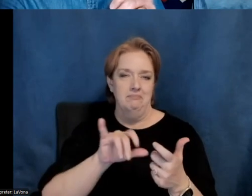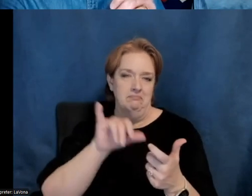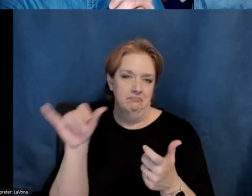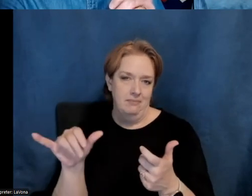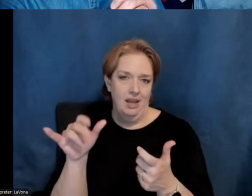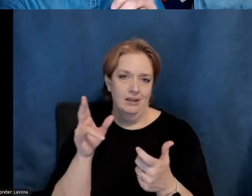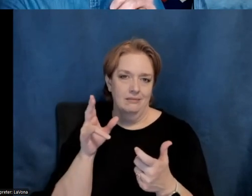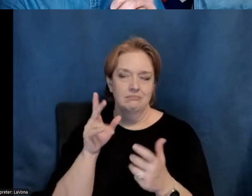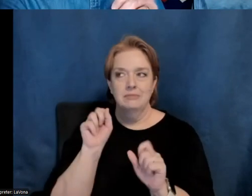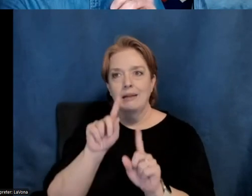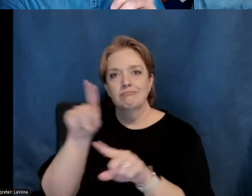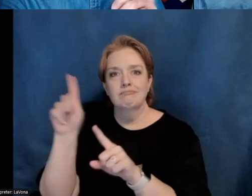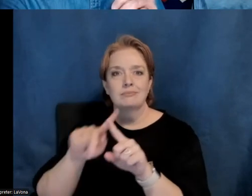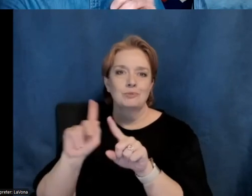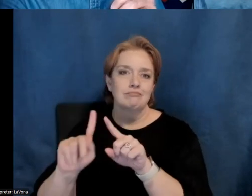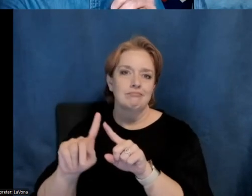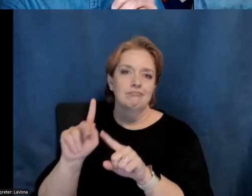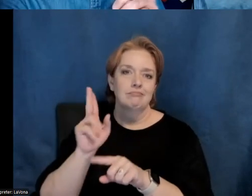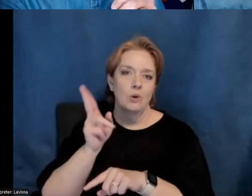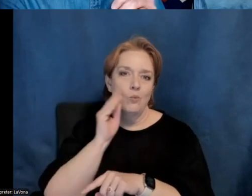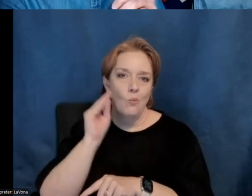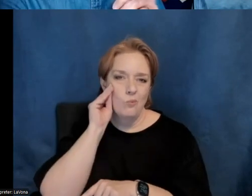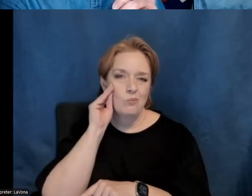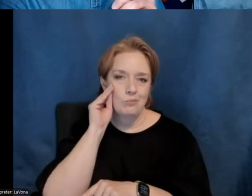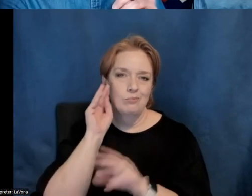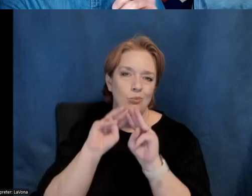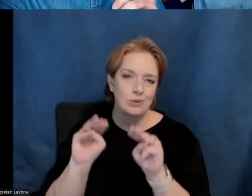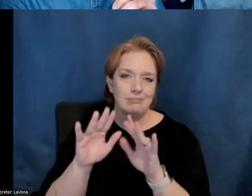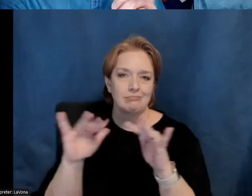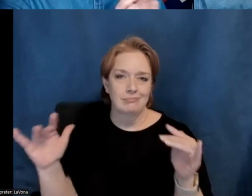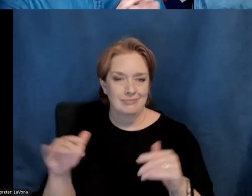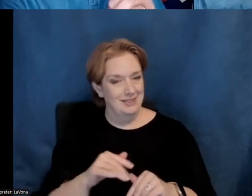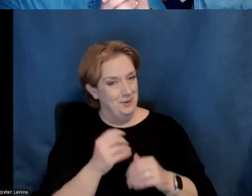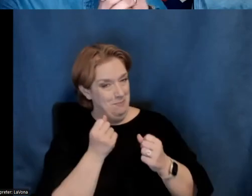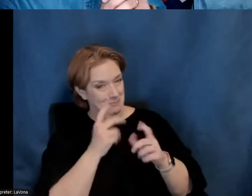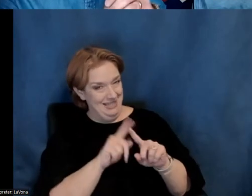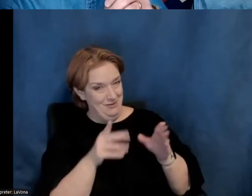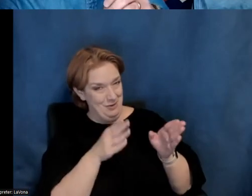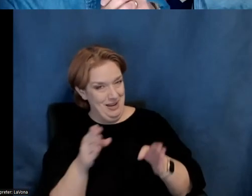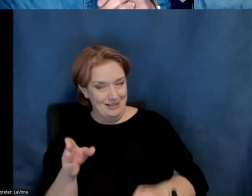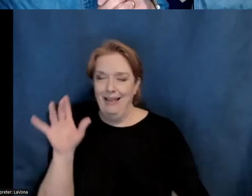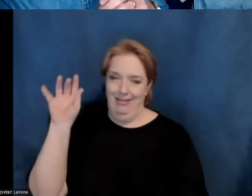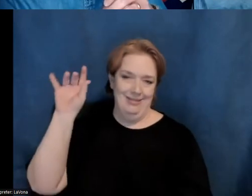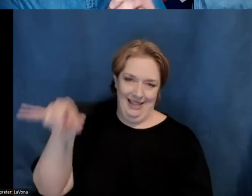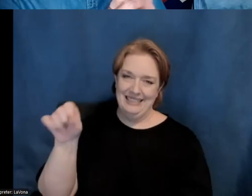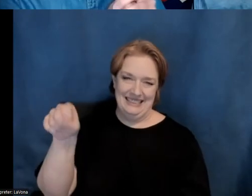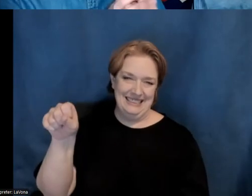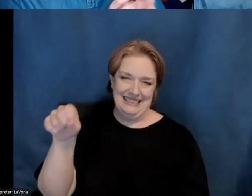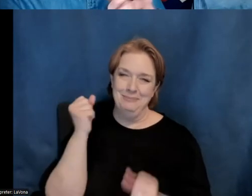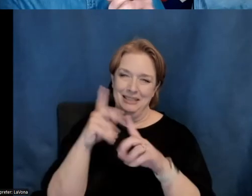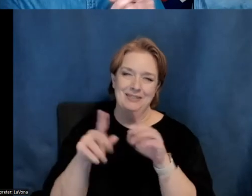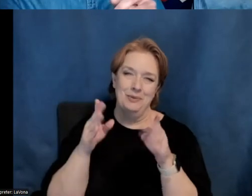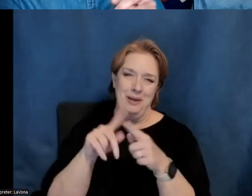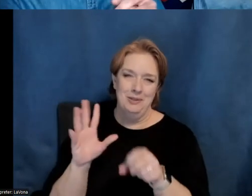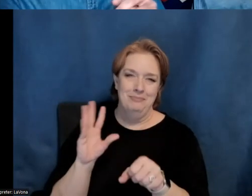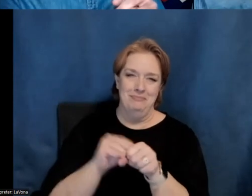in other places. So, you know, there's a lot of ways to be engaged and be supportive.